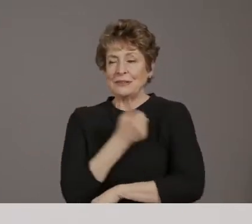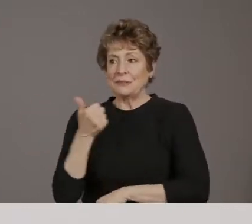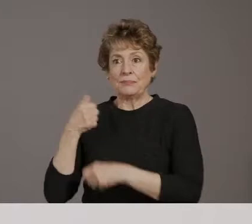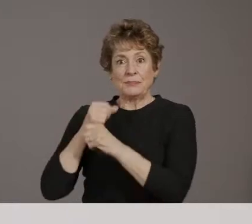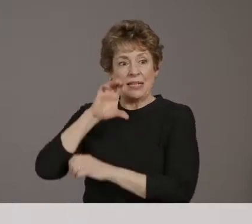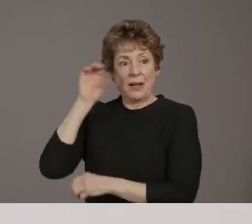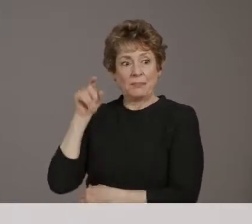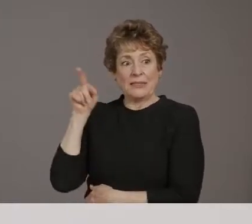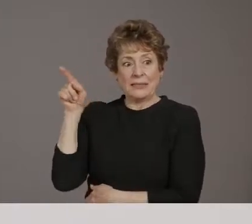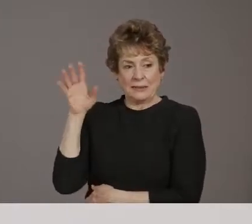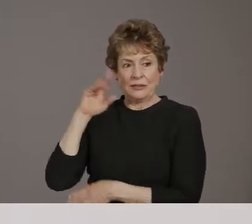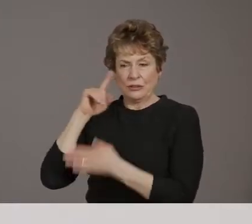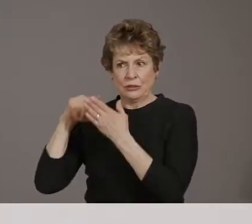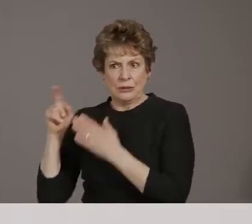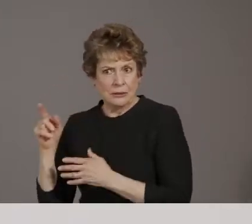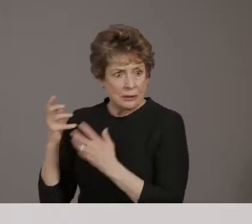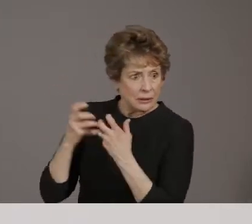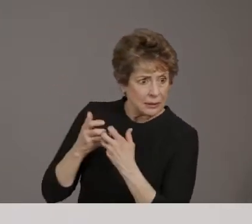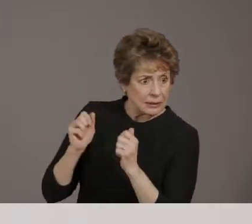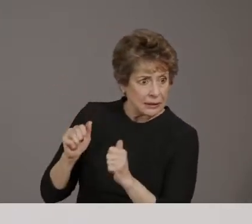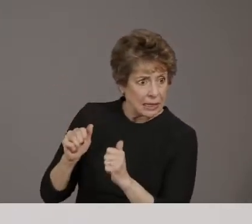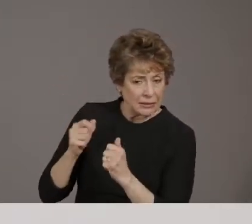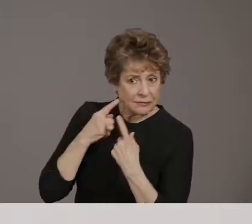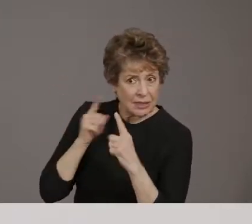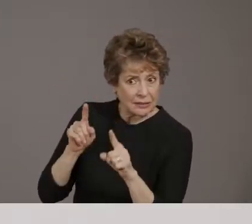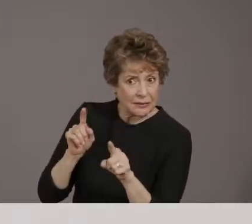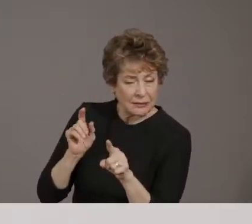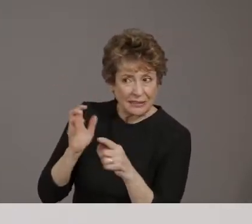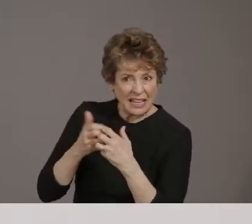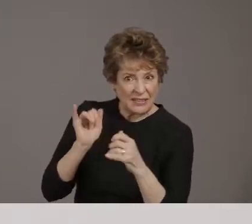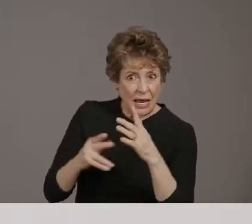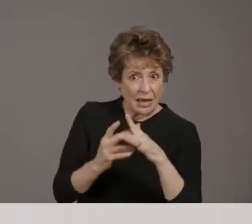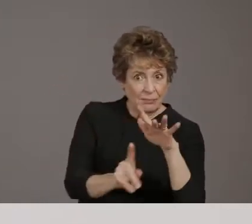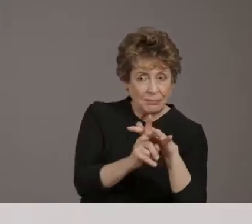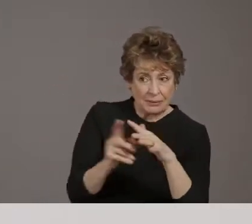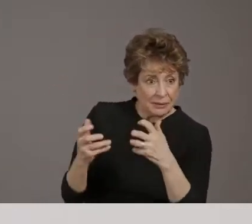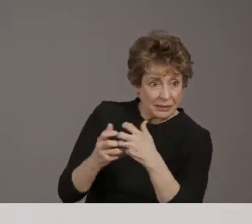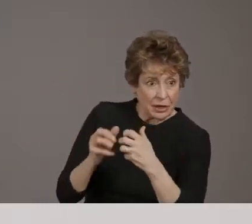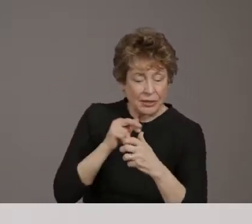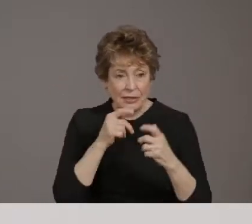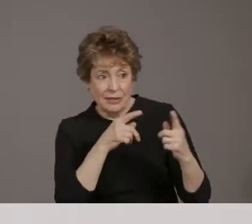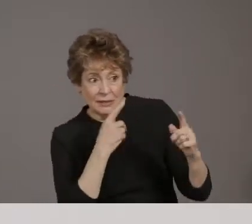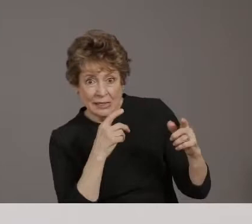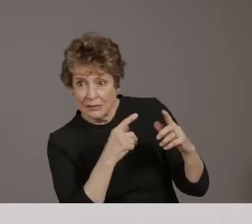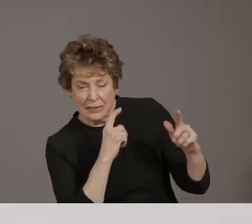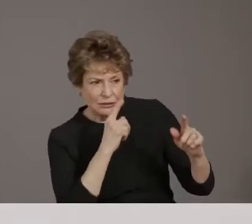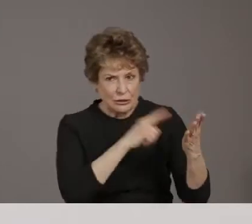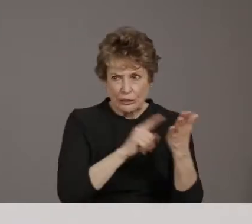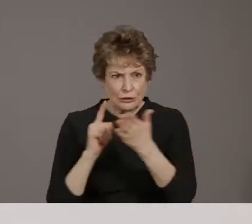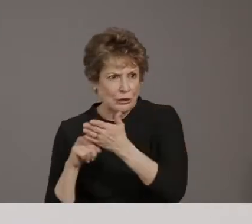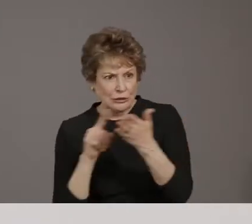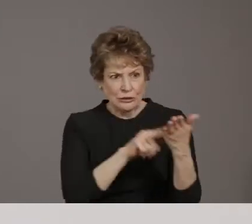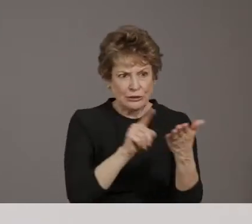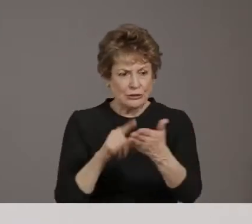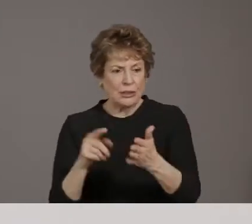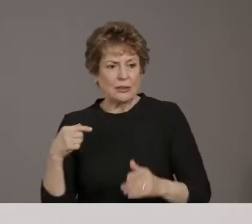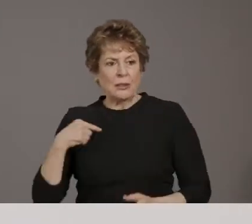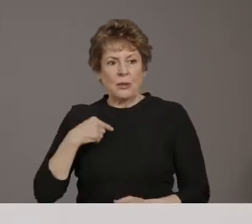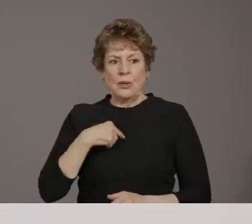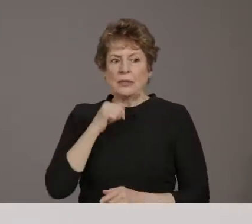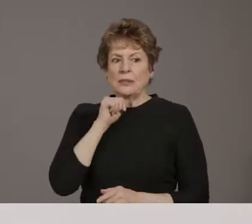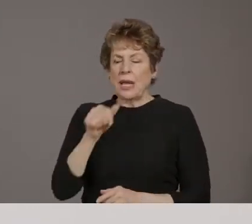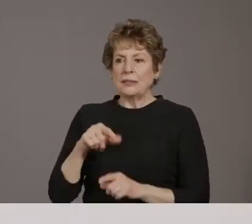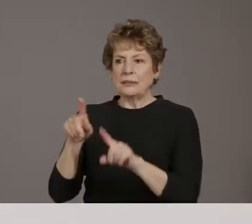studies for the variants. So we're not doing that, but we are sequencing. And so the state public health laboratory can sequence the